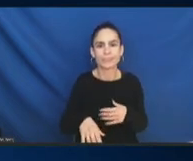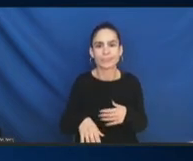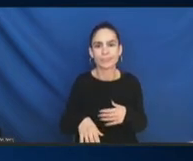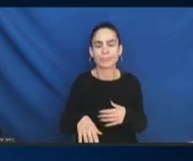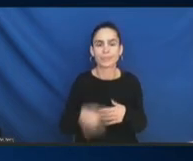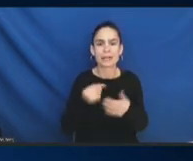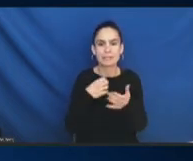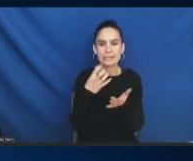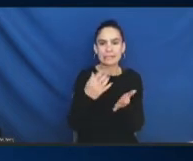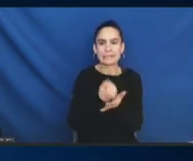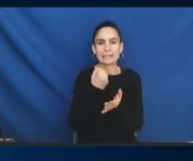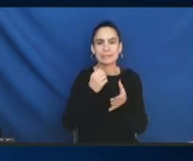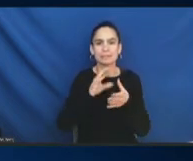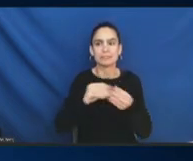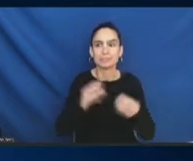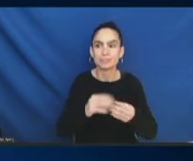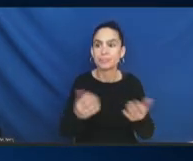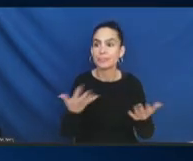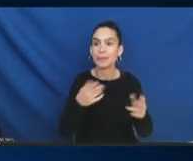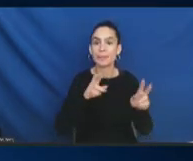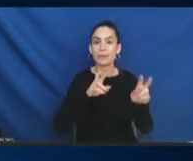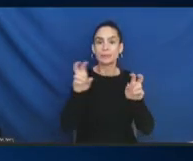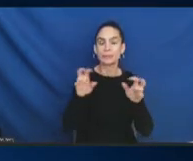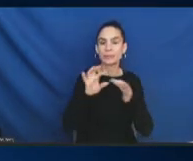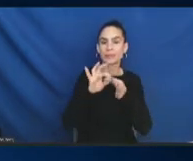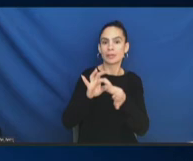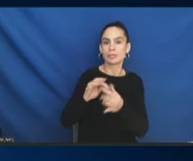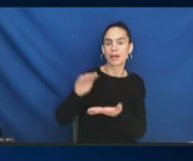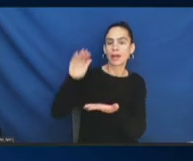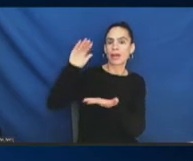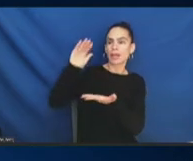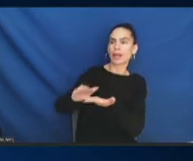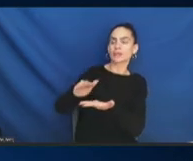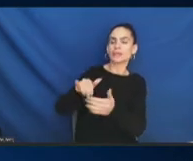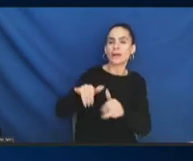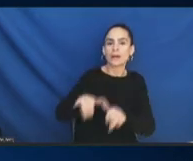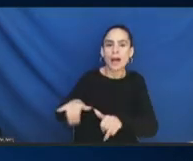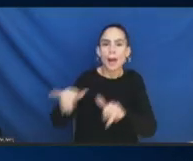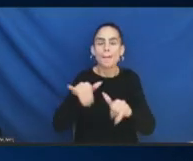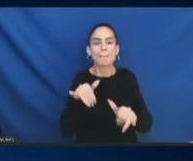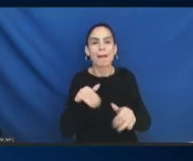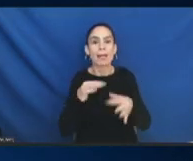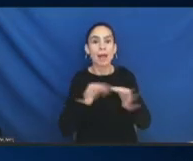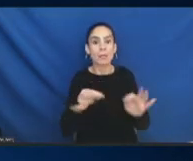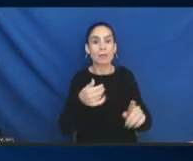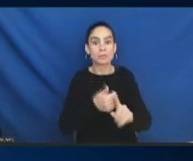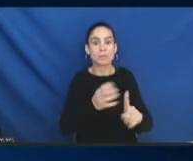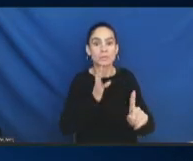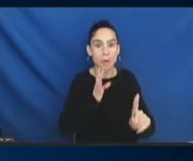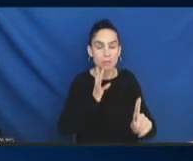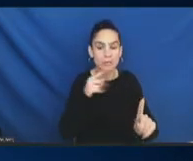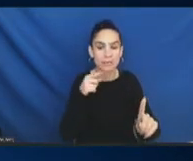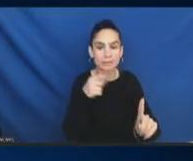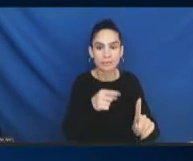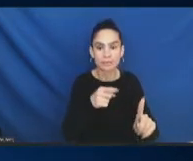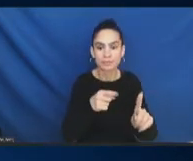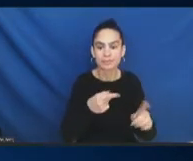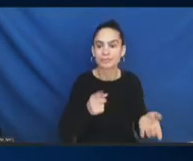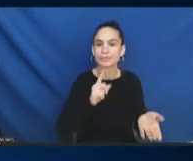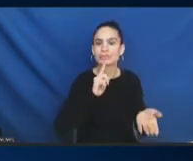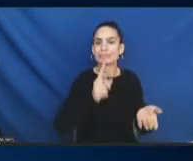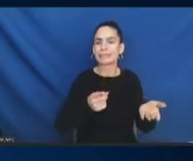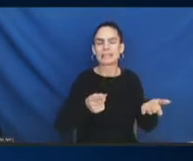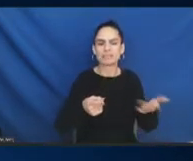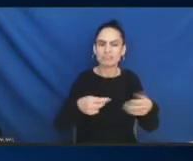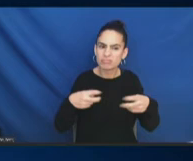of less commonly spoken languages. It is really very, very difficult for any,